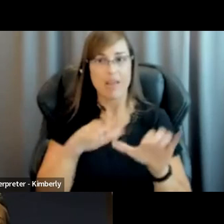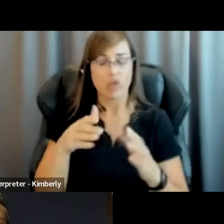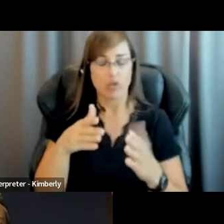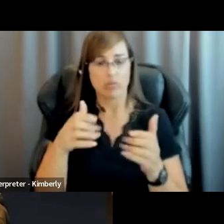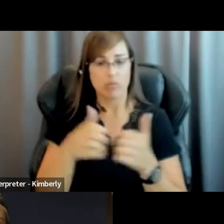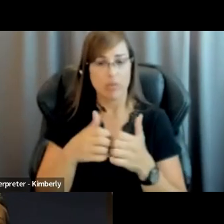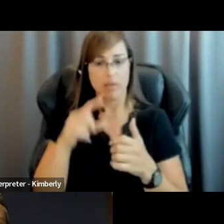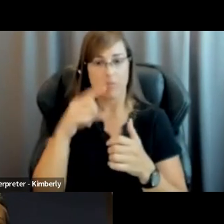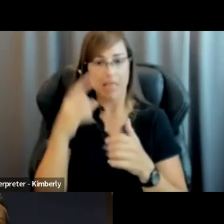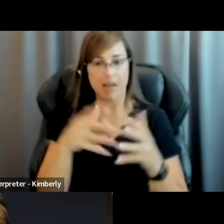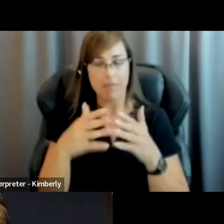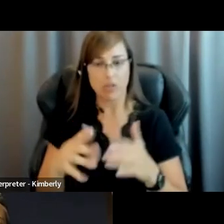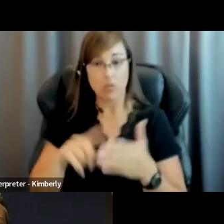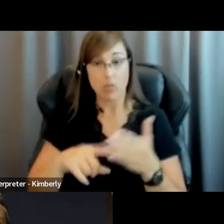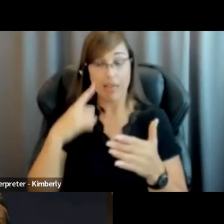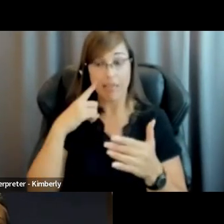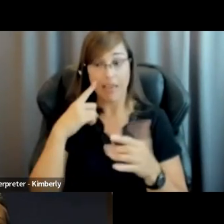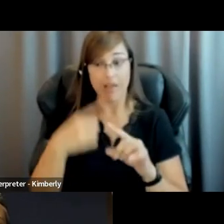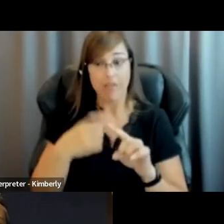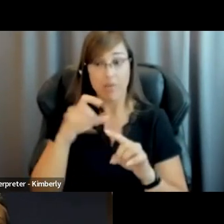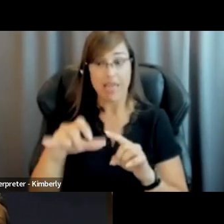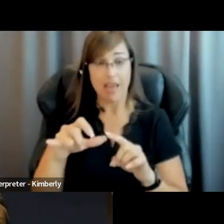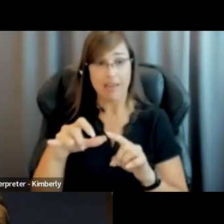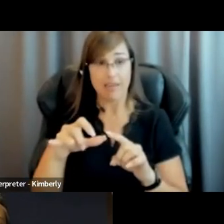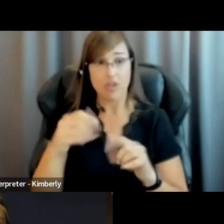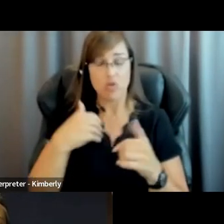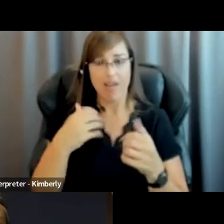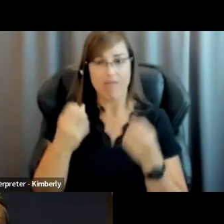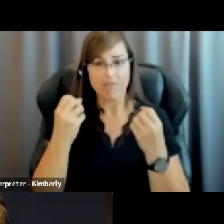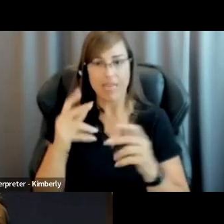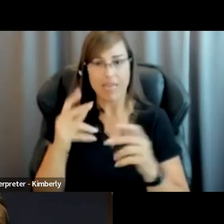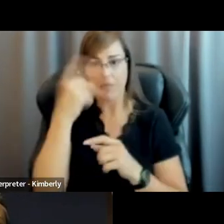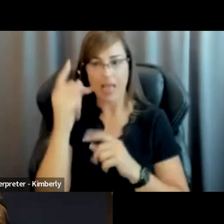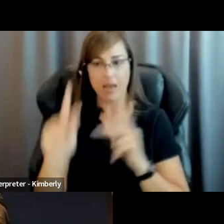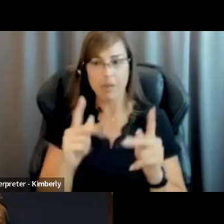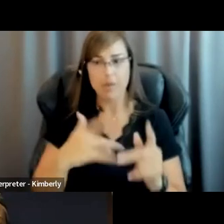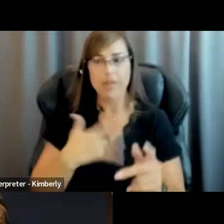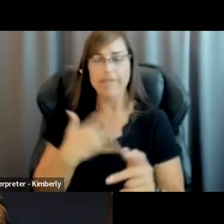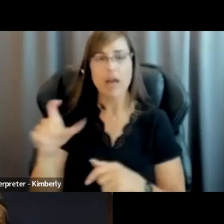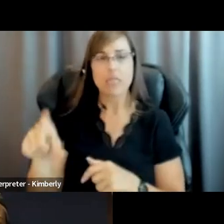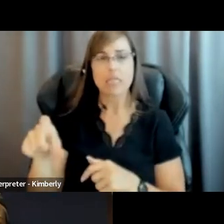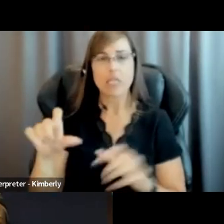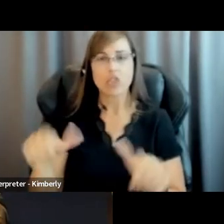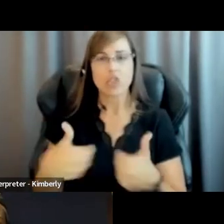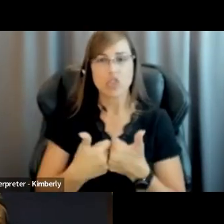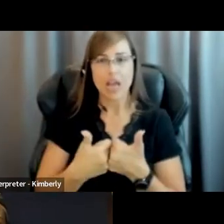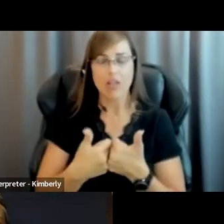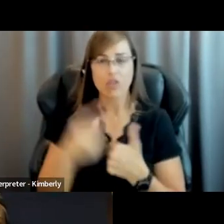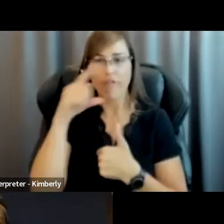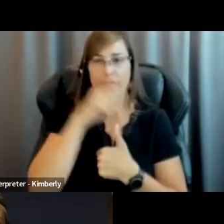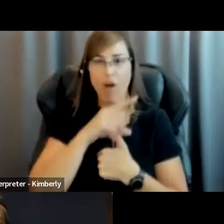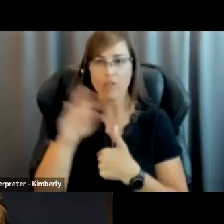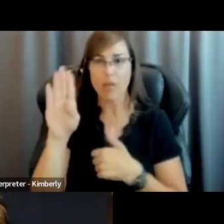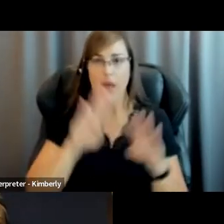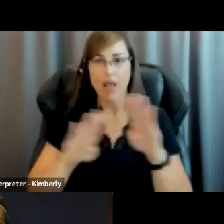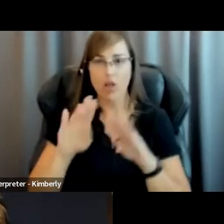and I think what comes out of it, you know, in response to the rhetoric, is that you have a lot of Black folks who felt the need to challenge false biological